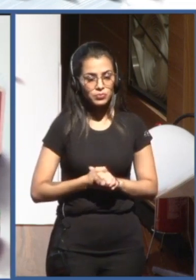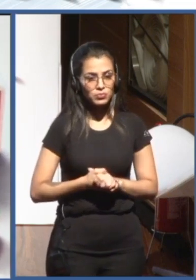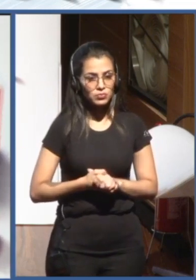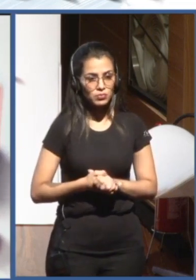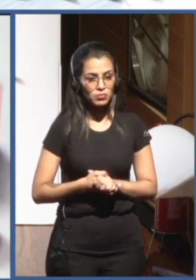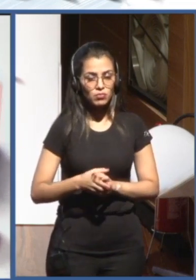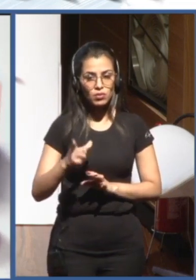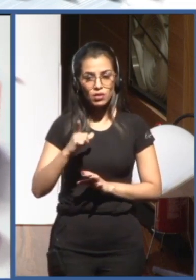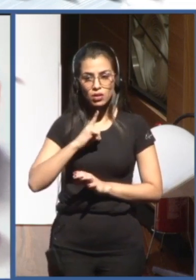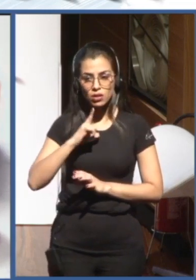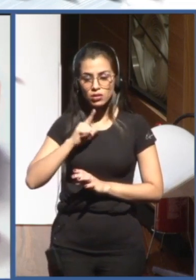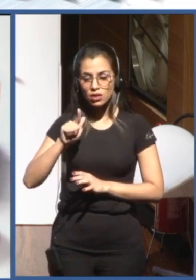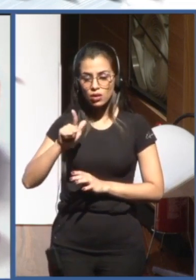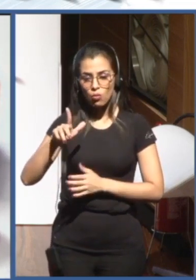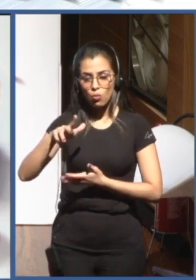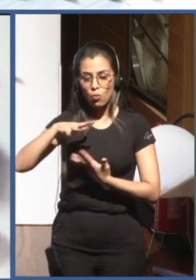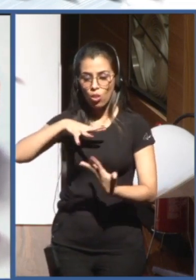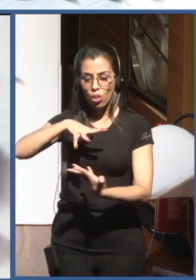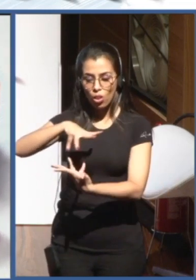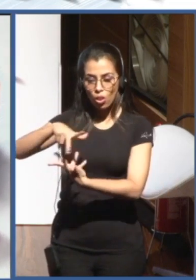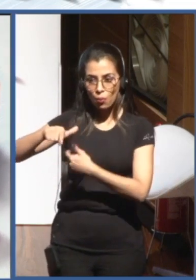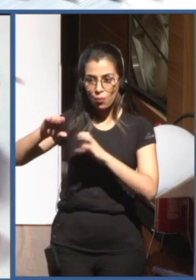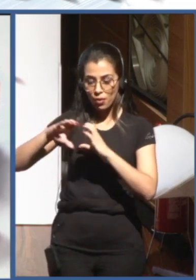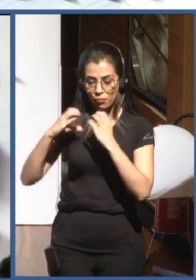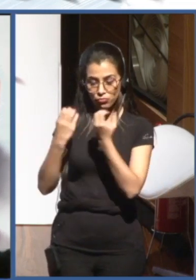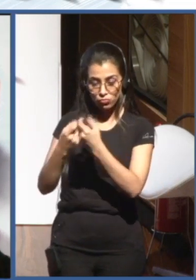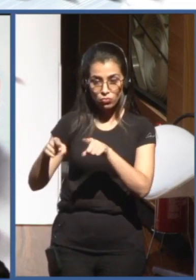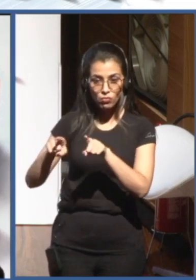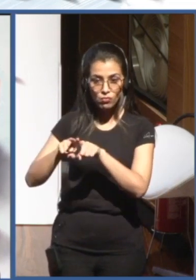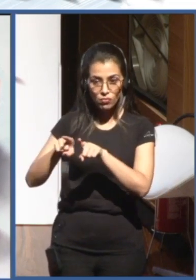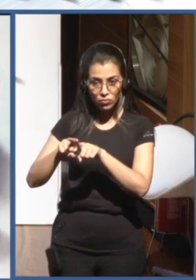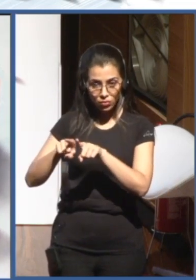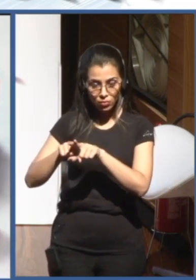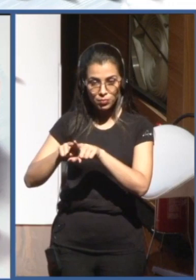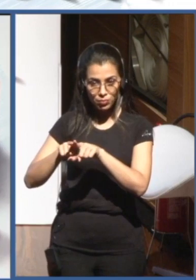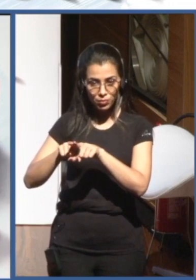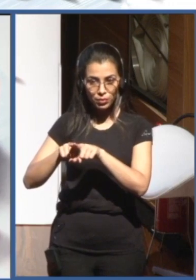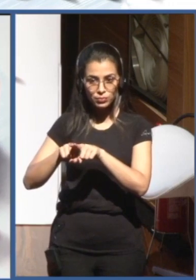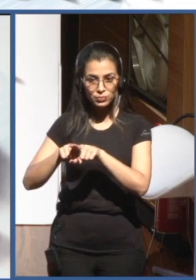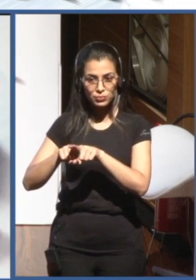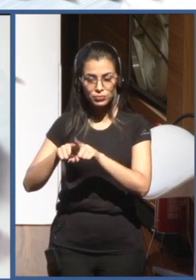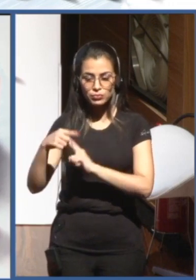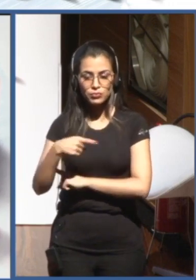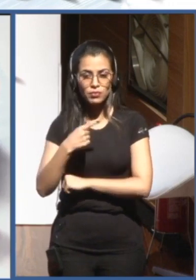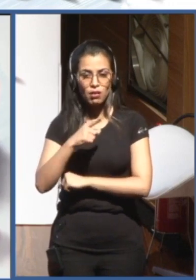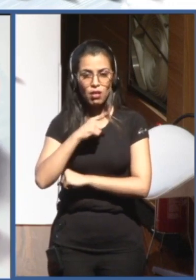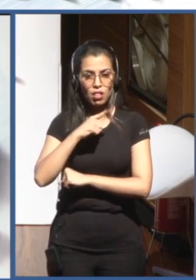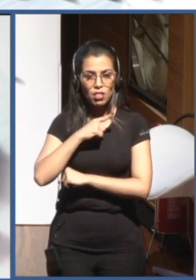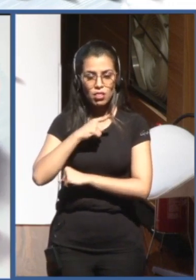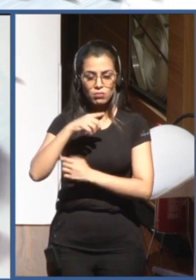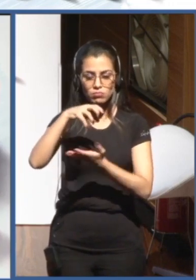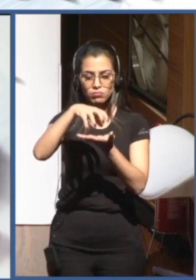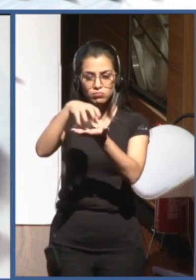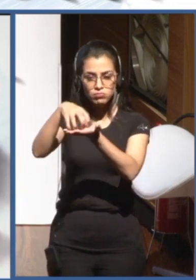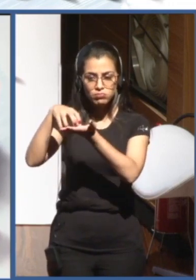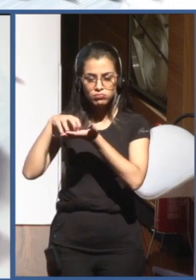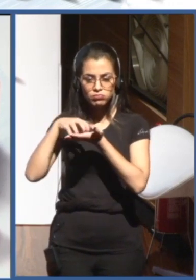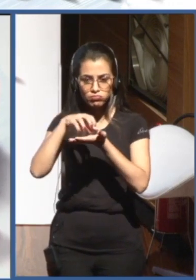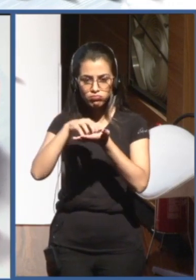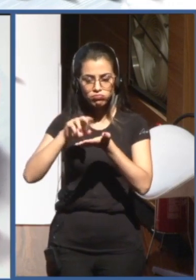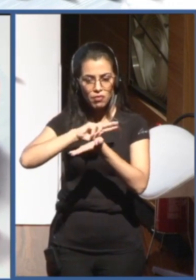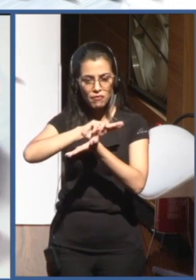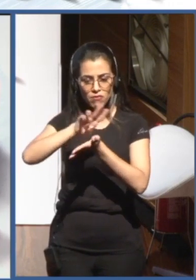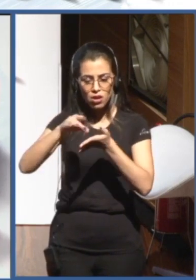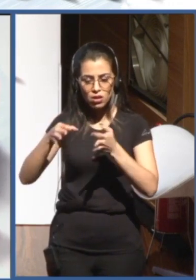has a lot of organizations that discuss ethics, how to use it and